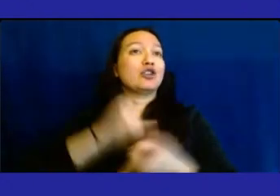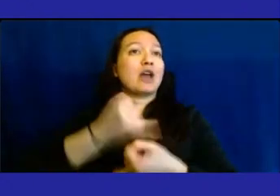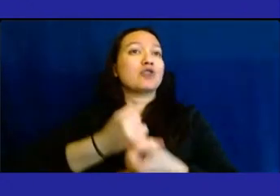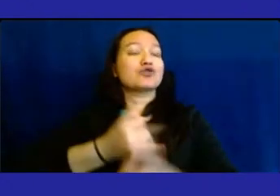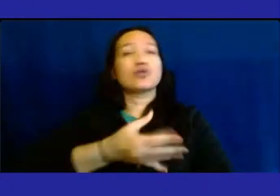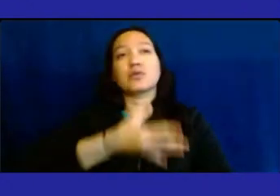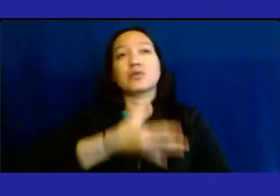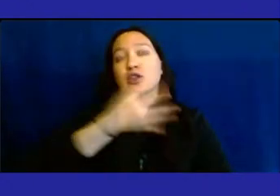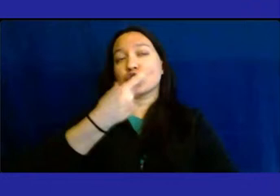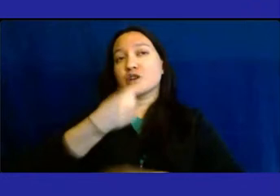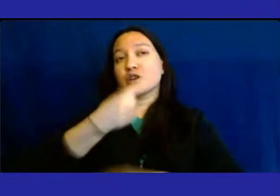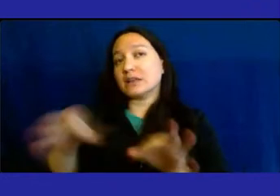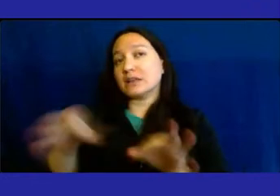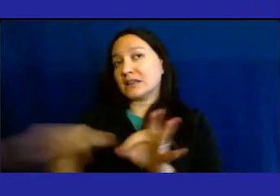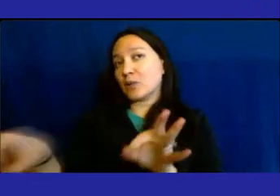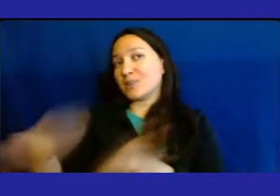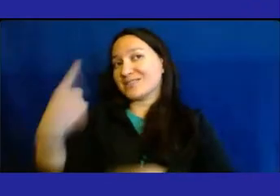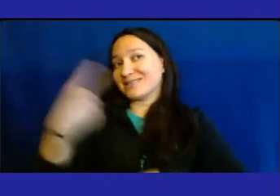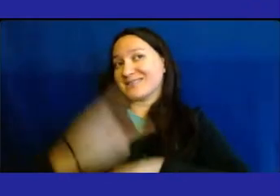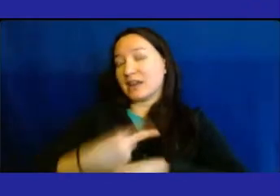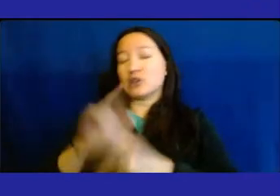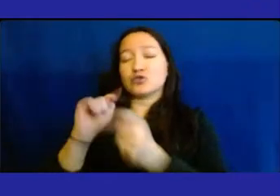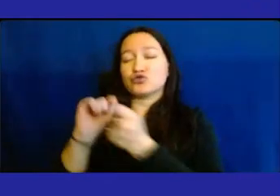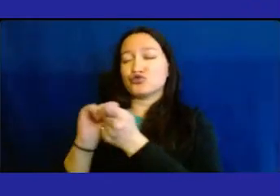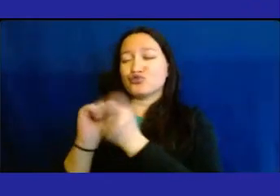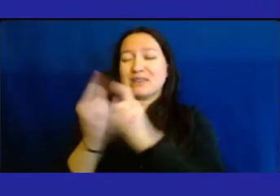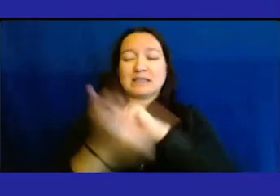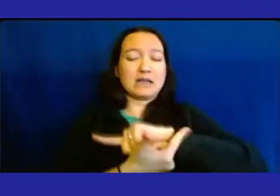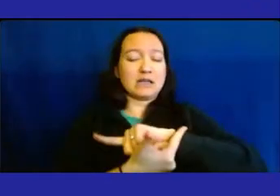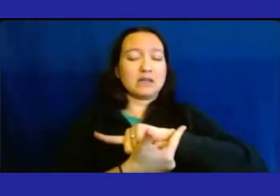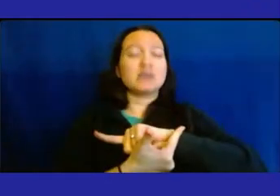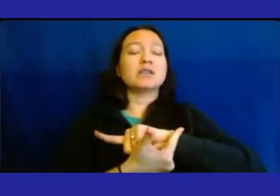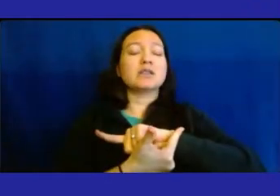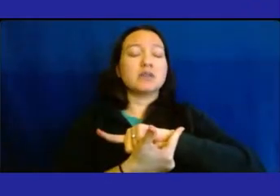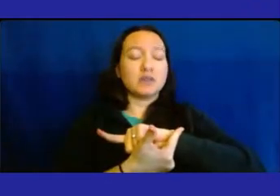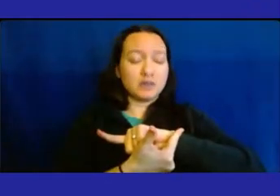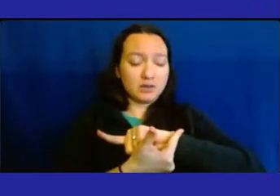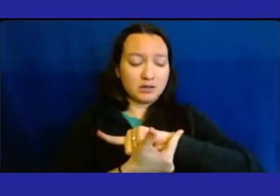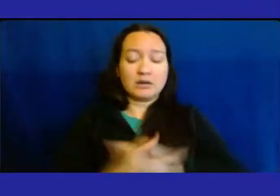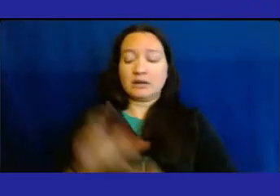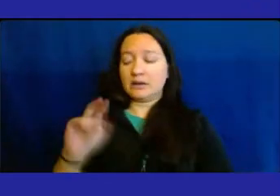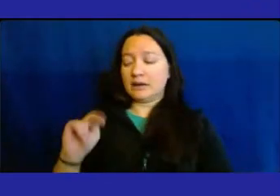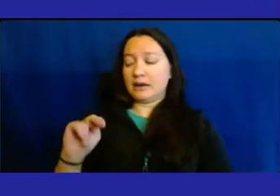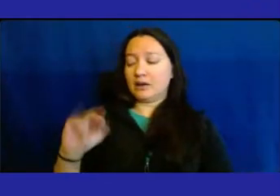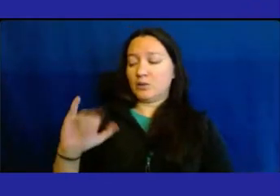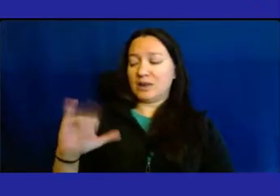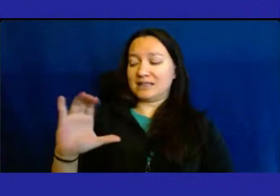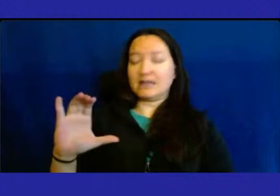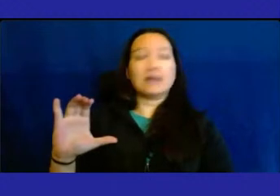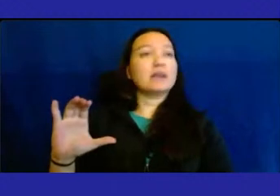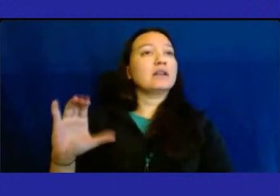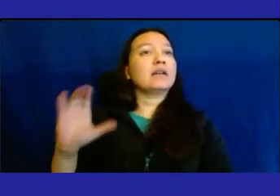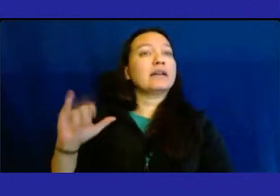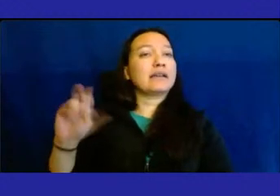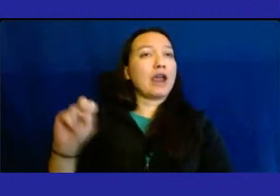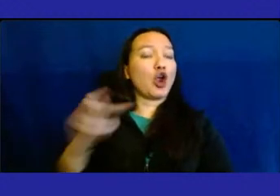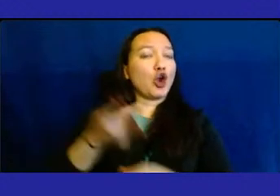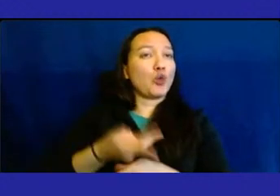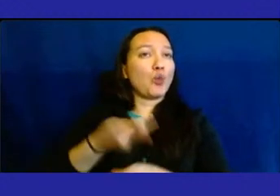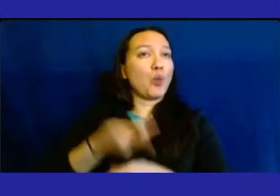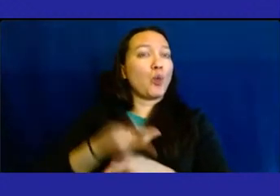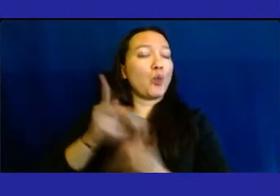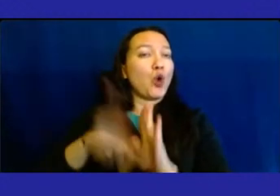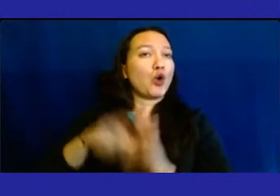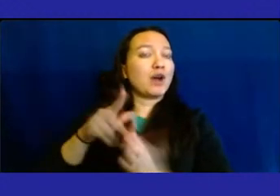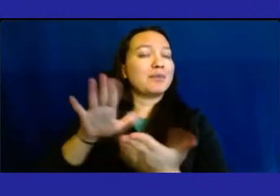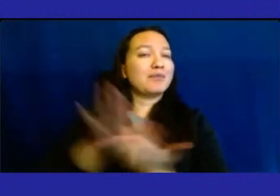Day. We translated our New York City care program outreach flyer into 50